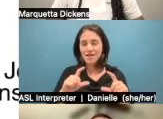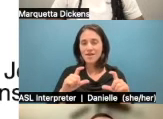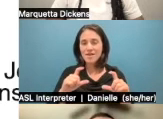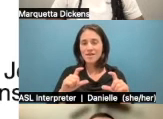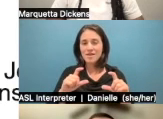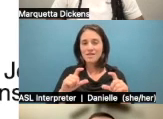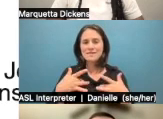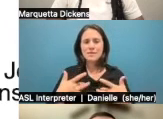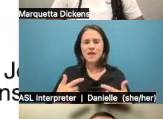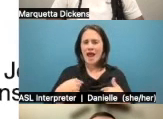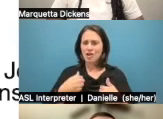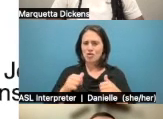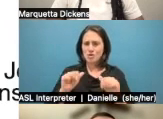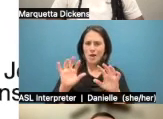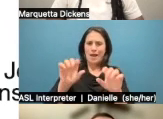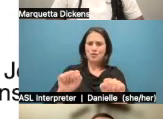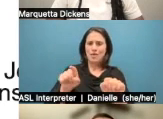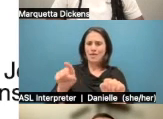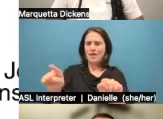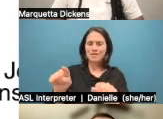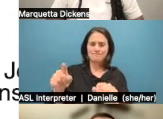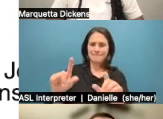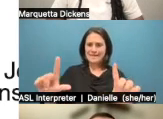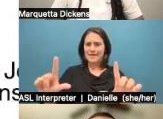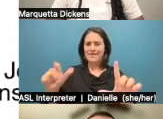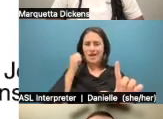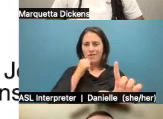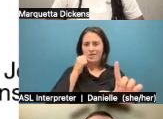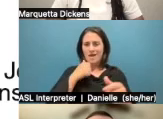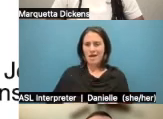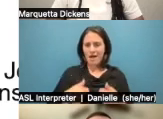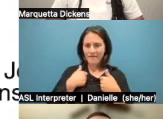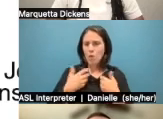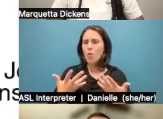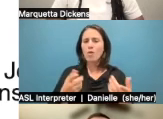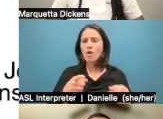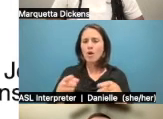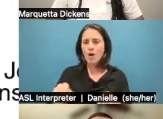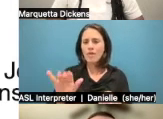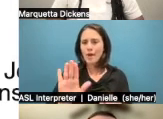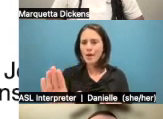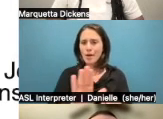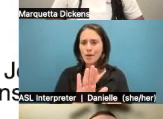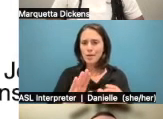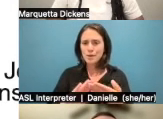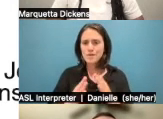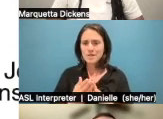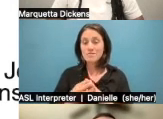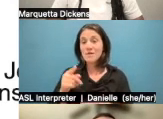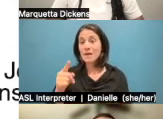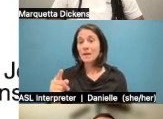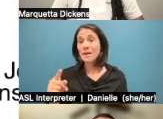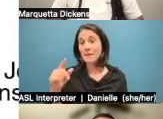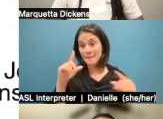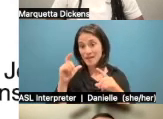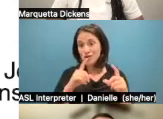like what I try to do is capture scenes of daily life to show like what's actually going on in community. Um, like the pictures of Marquetta and Kendrick, I